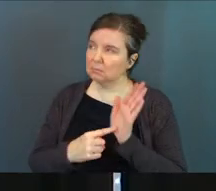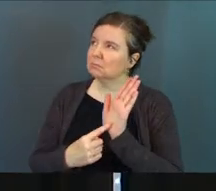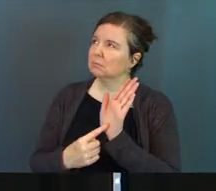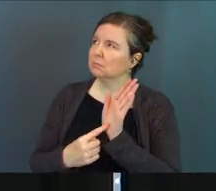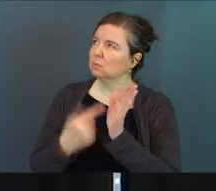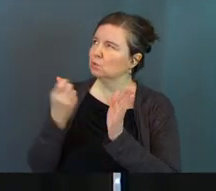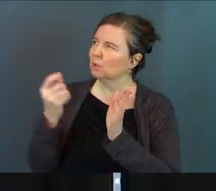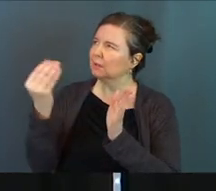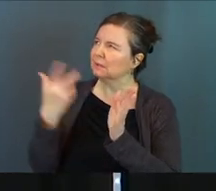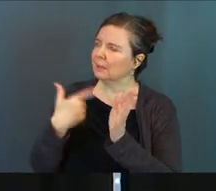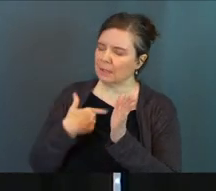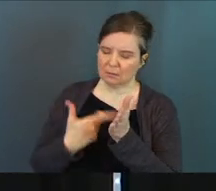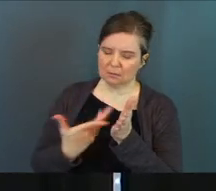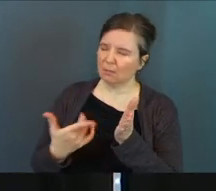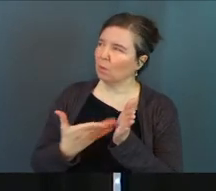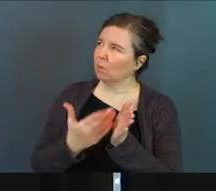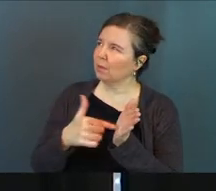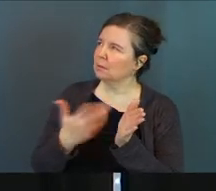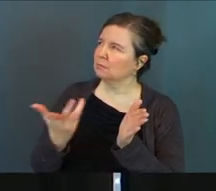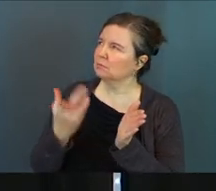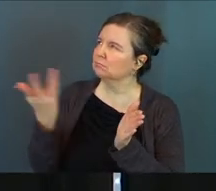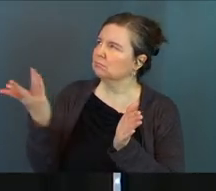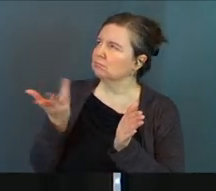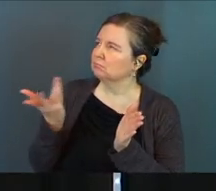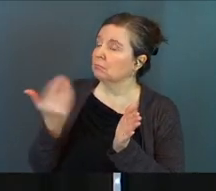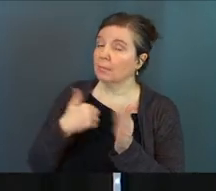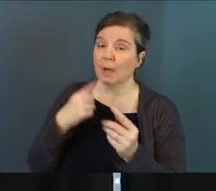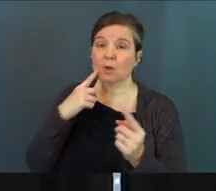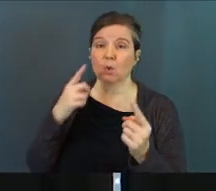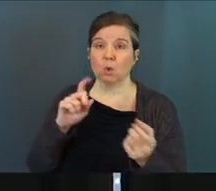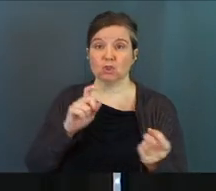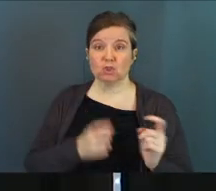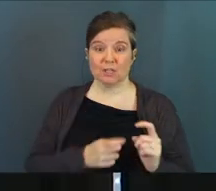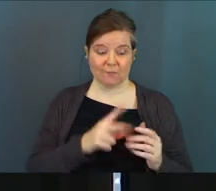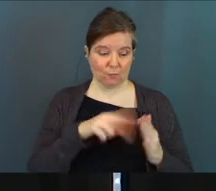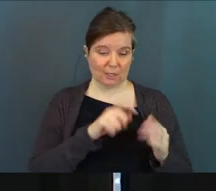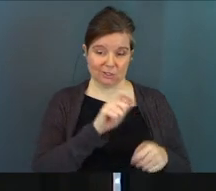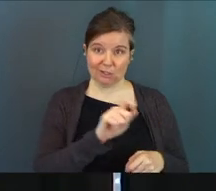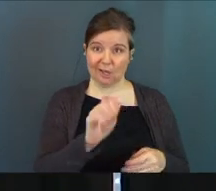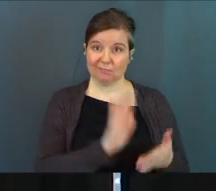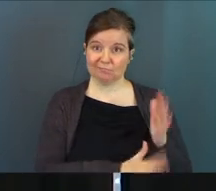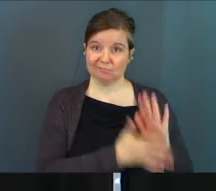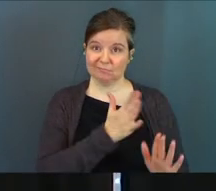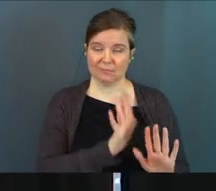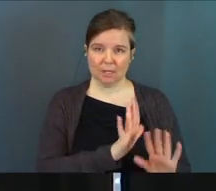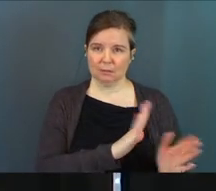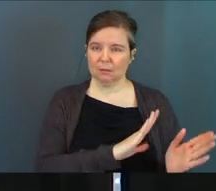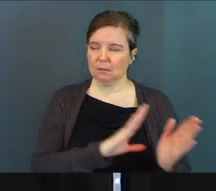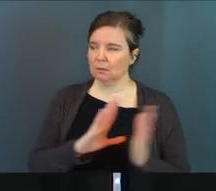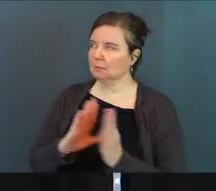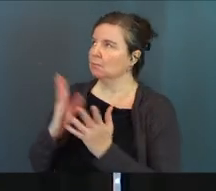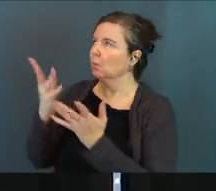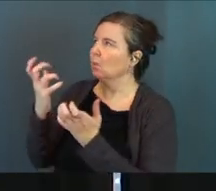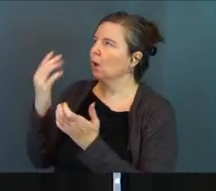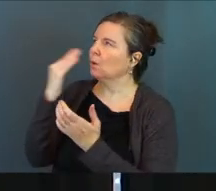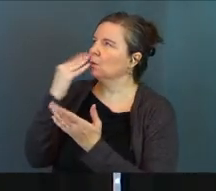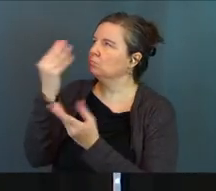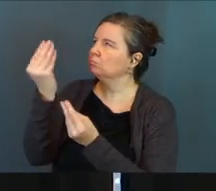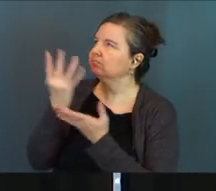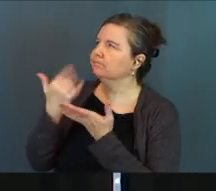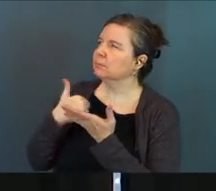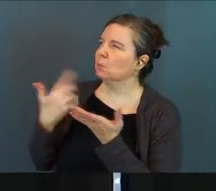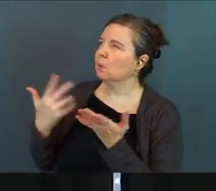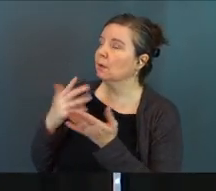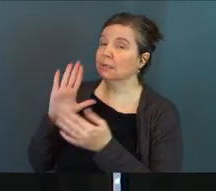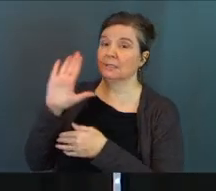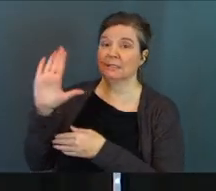are you trying to say to me through this, God? My goal shifts from just trying to read through the Bible to actually hear God speak, because this is His